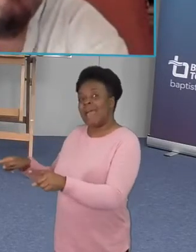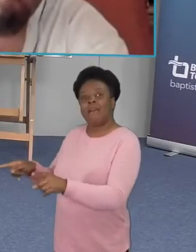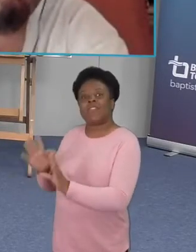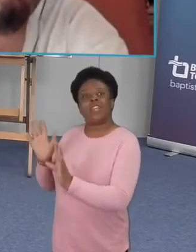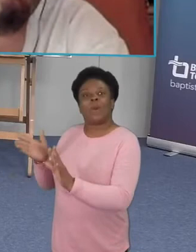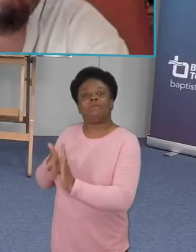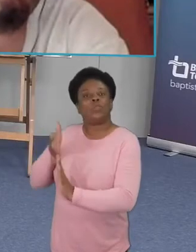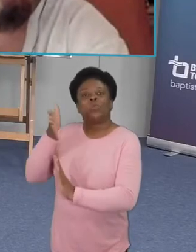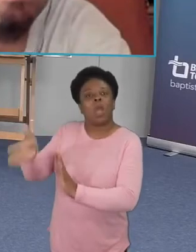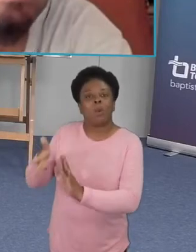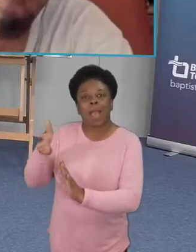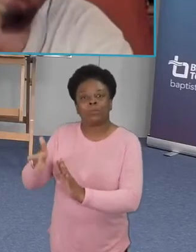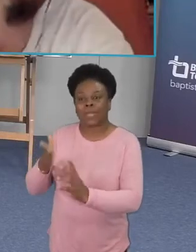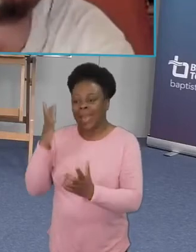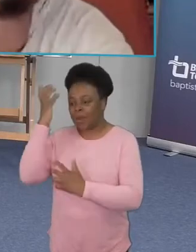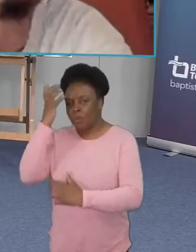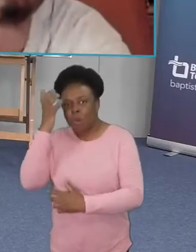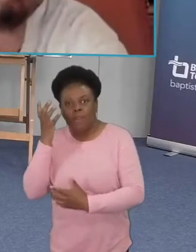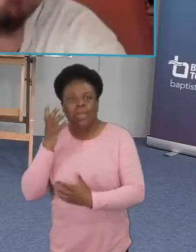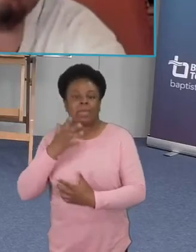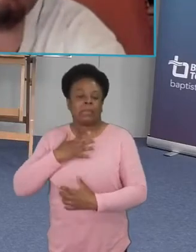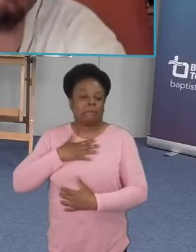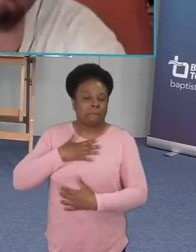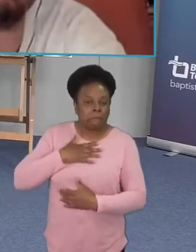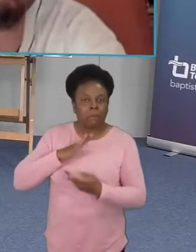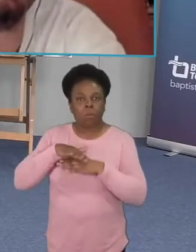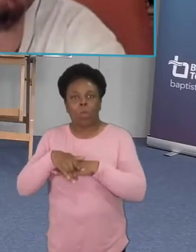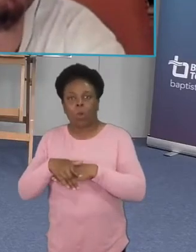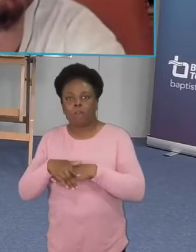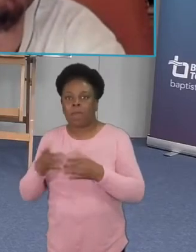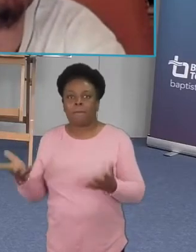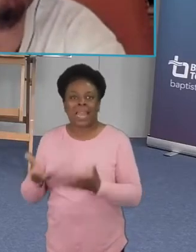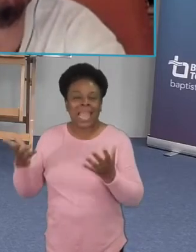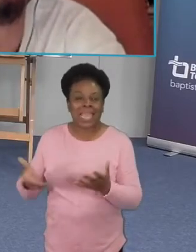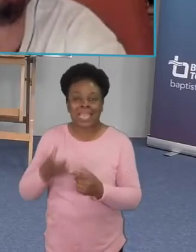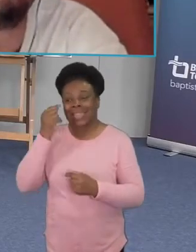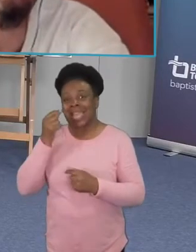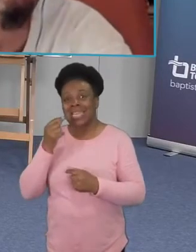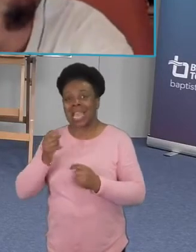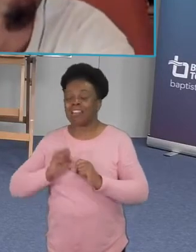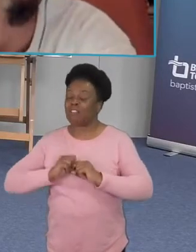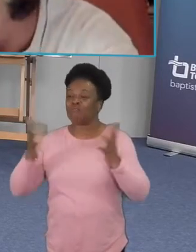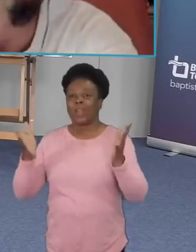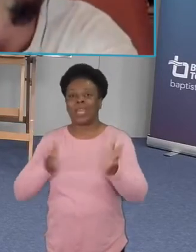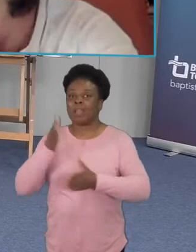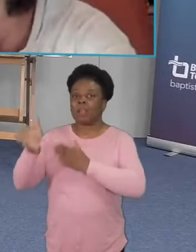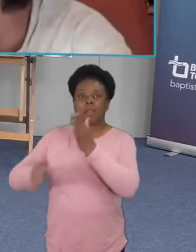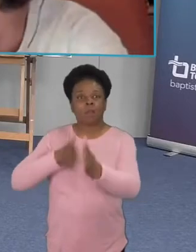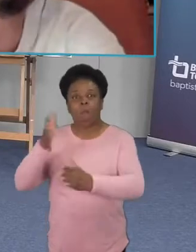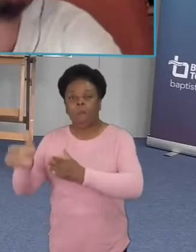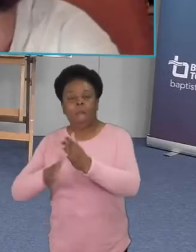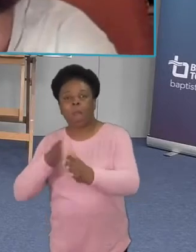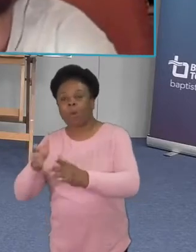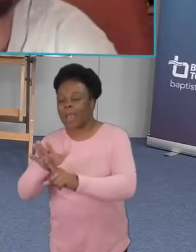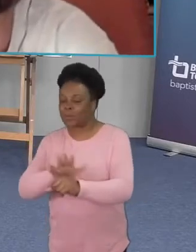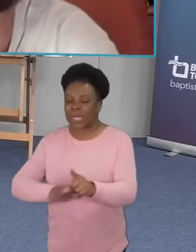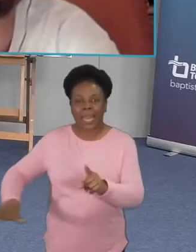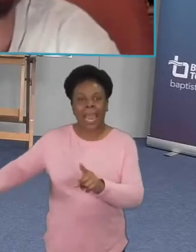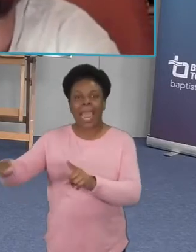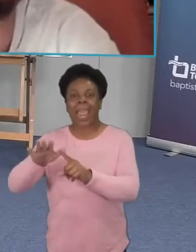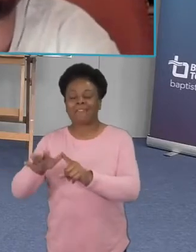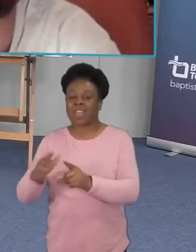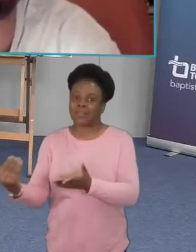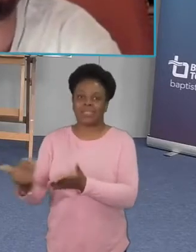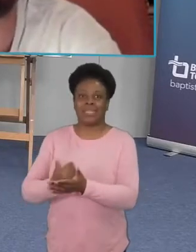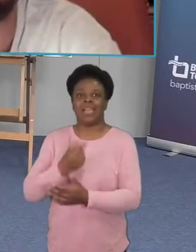have to worry about playing in a field in afghanistan and and hitting a landmine so you know i think there's so many ways um